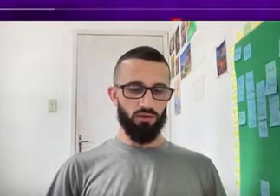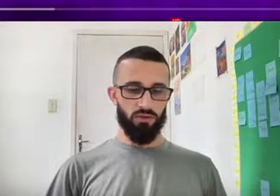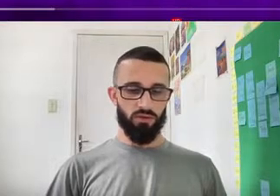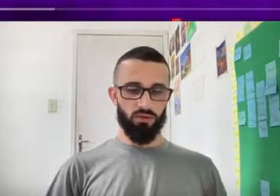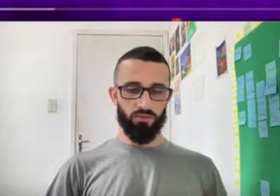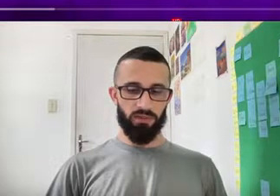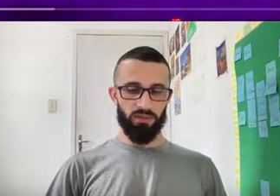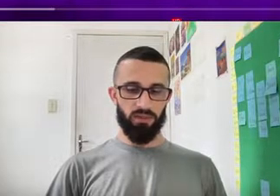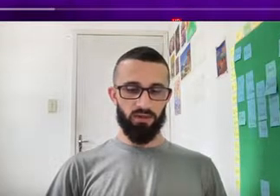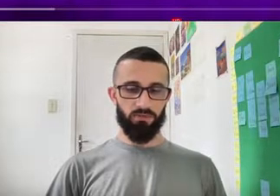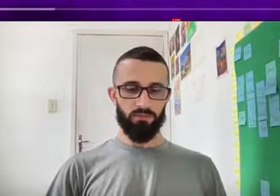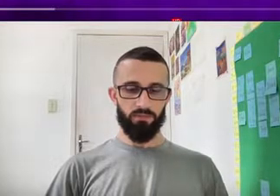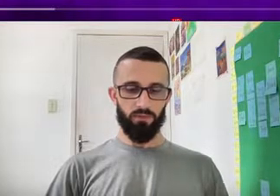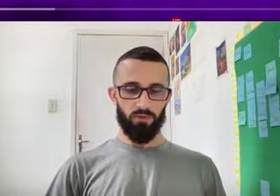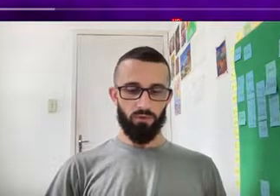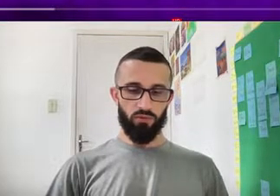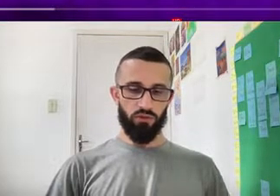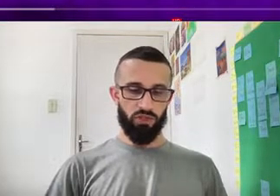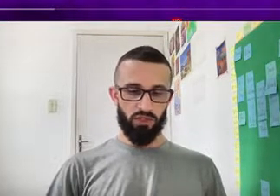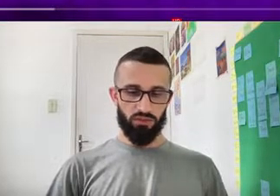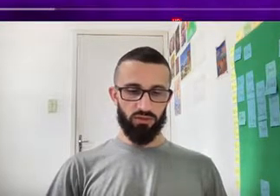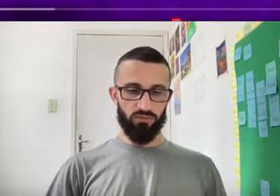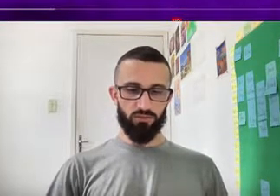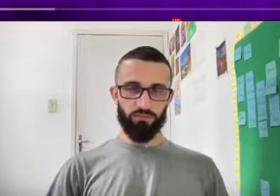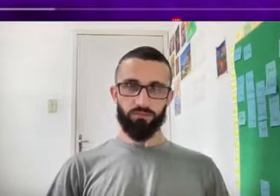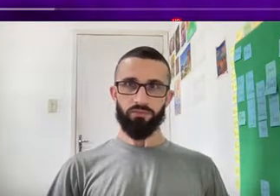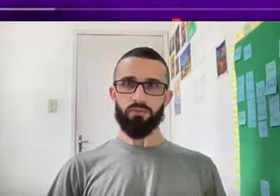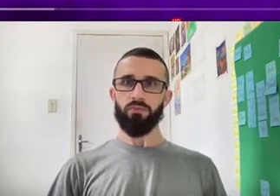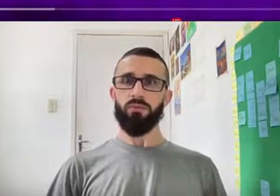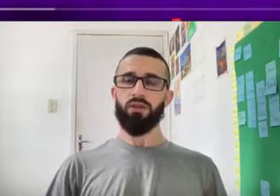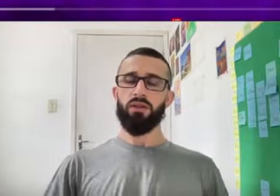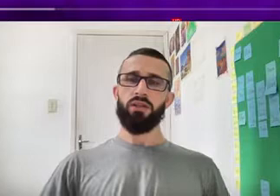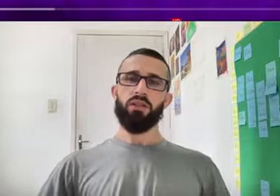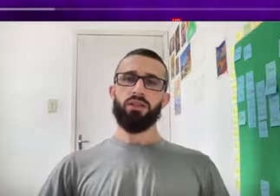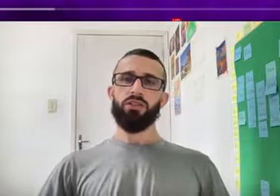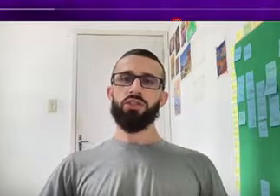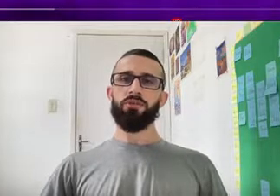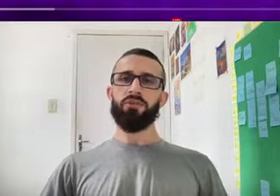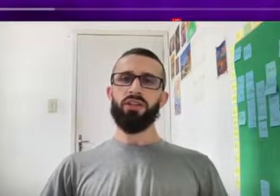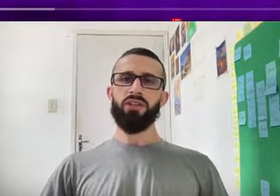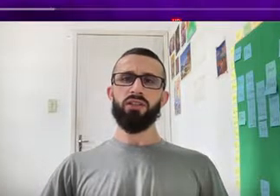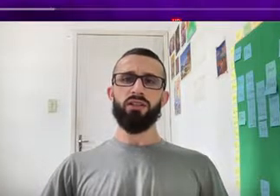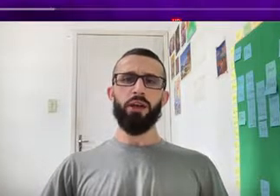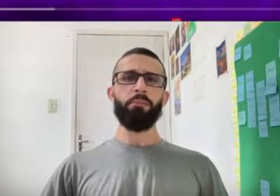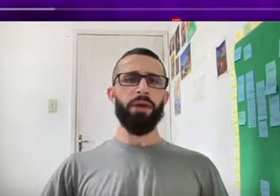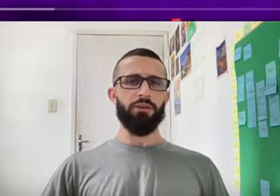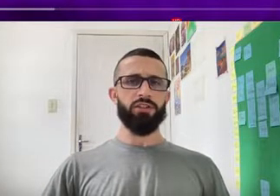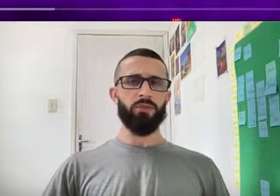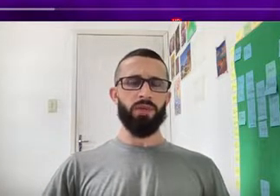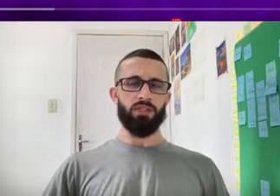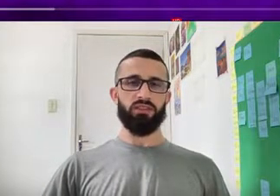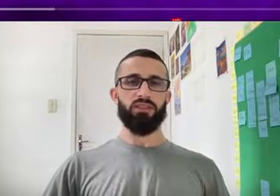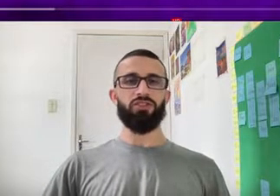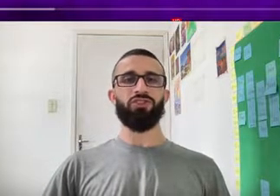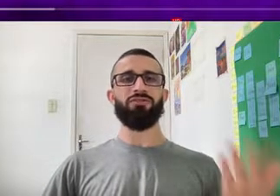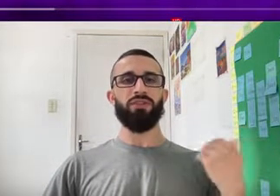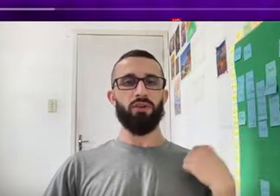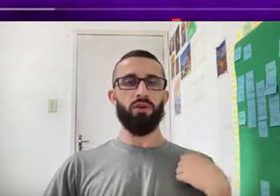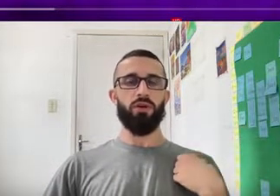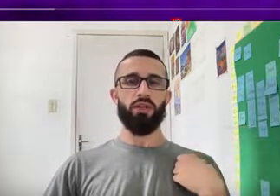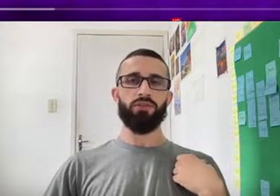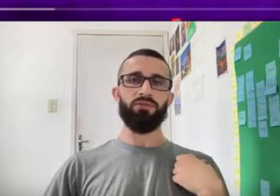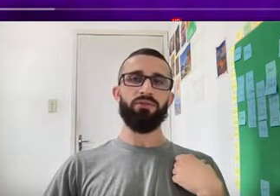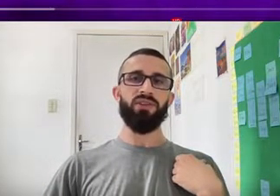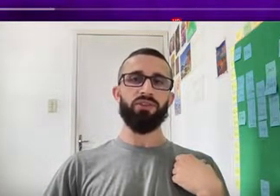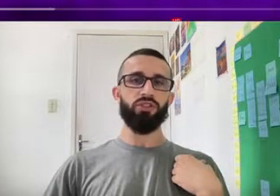De Passar O Ticket To To Feel Embarrassment Sentir